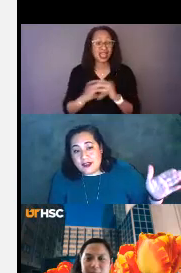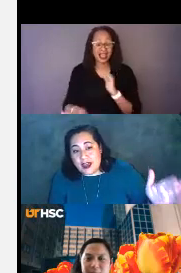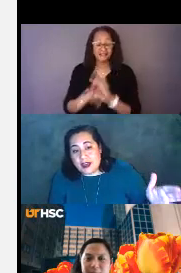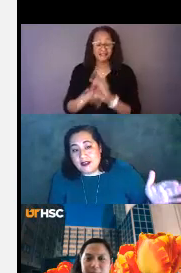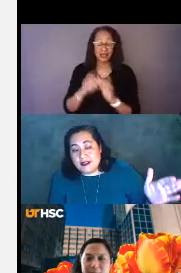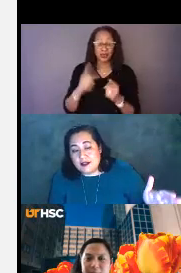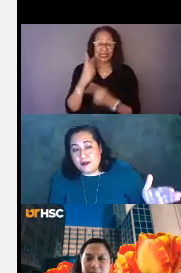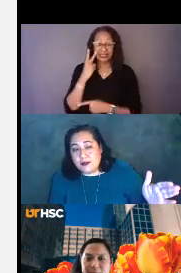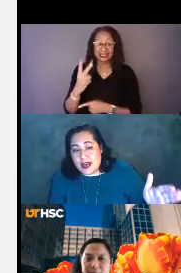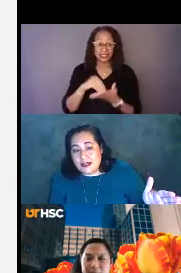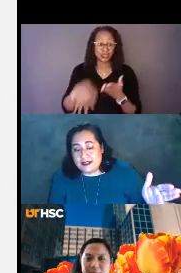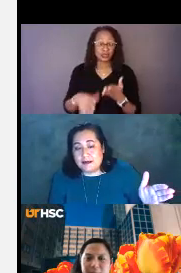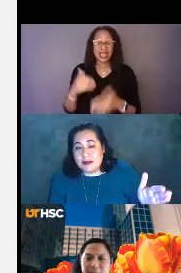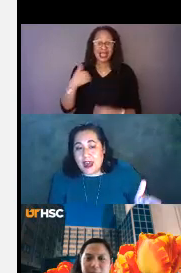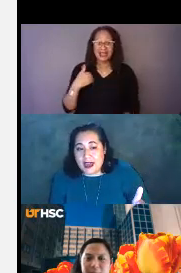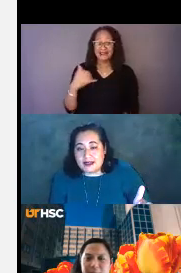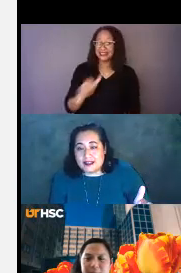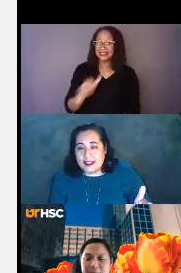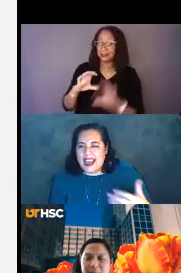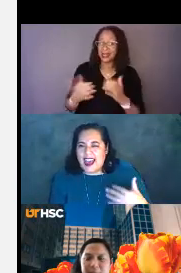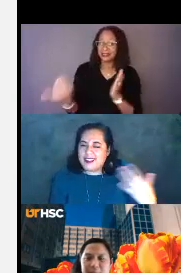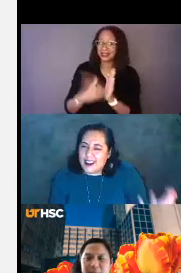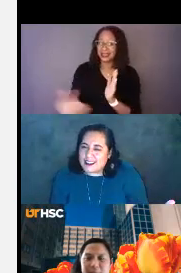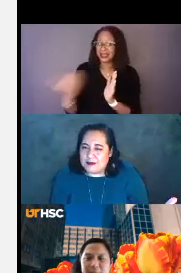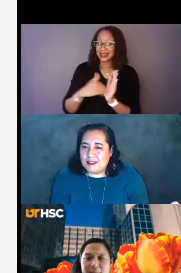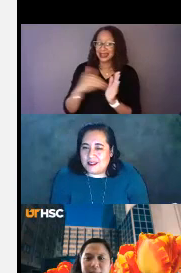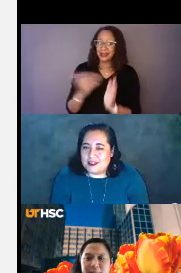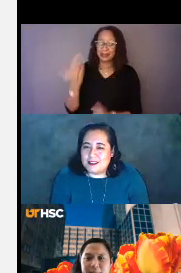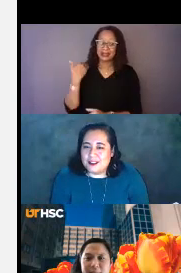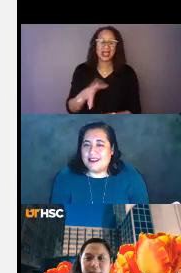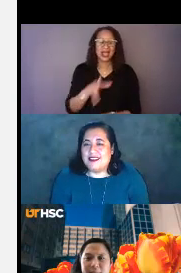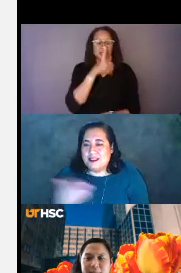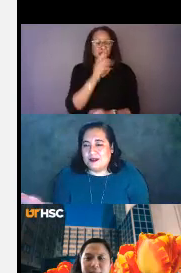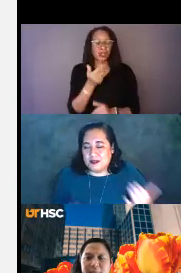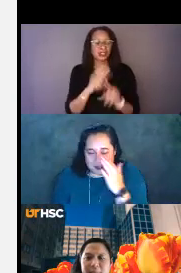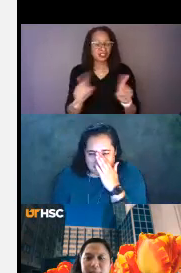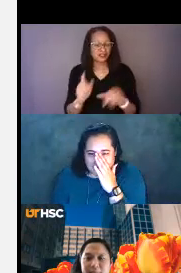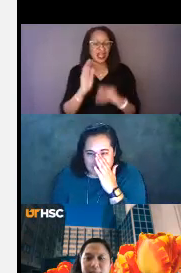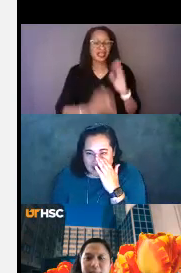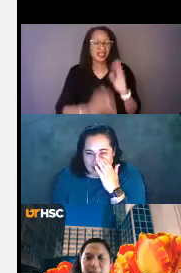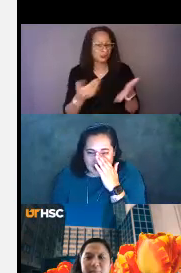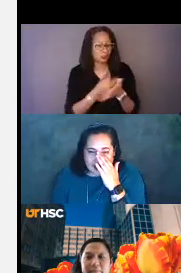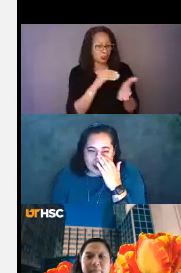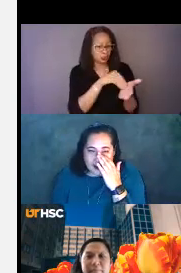I have had in several classes in the past, I talk to them a little differently than I do new students.